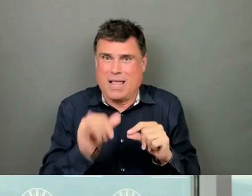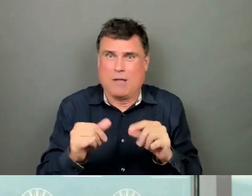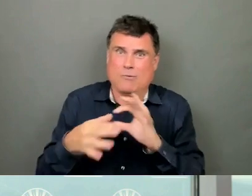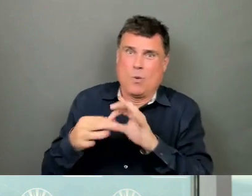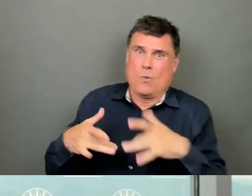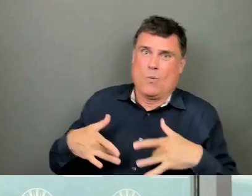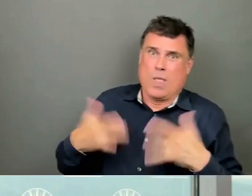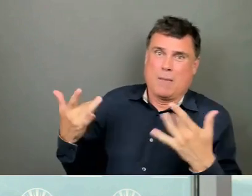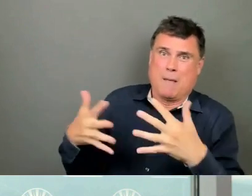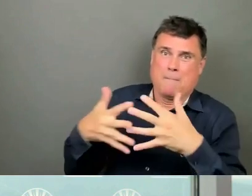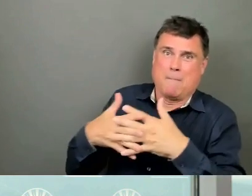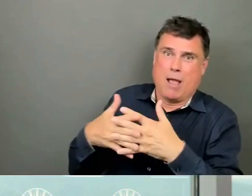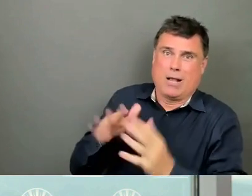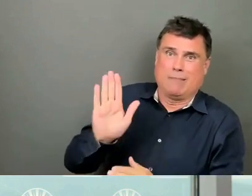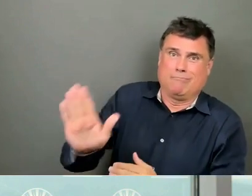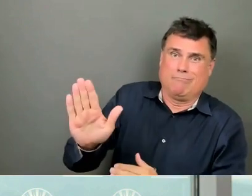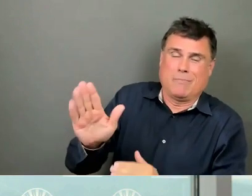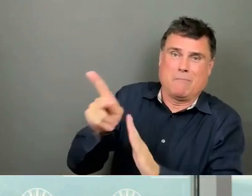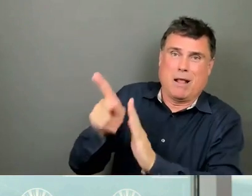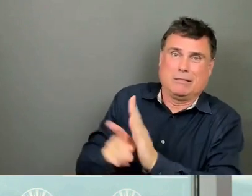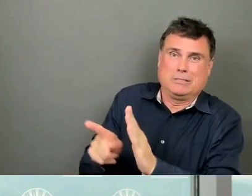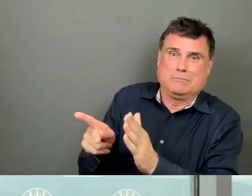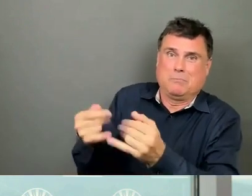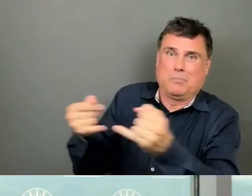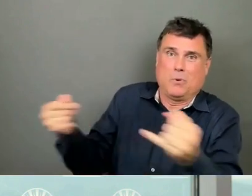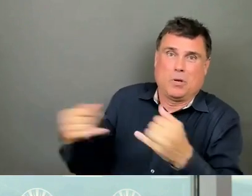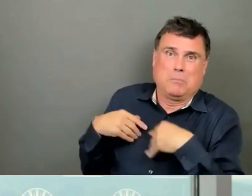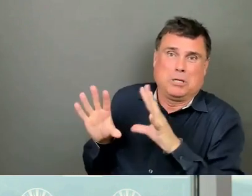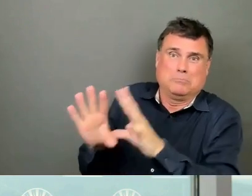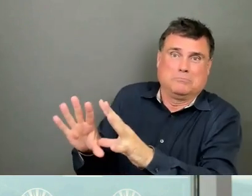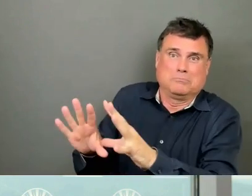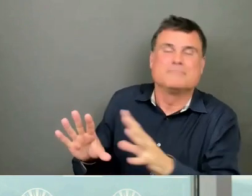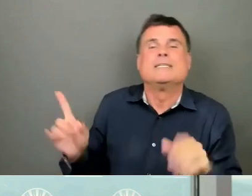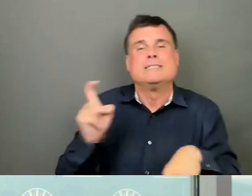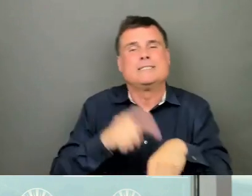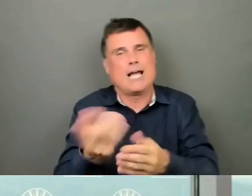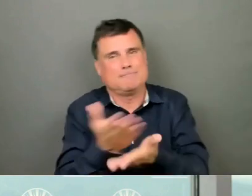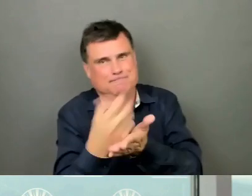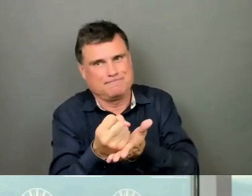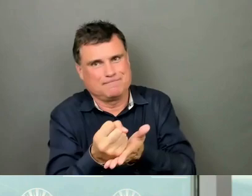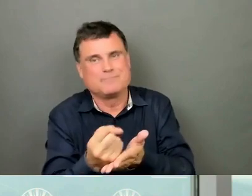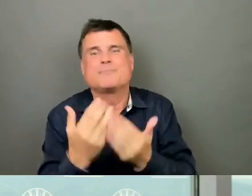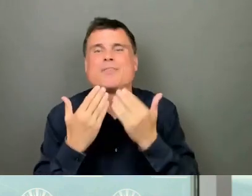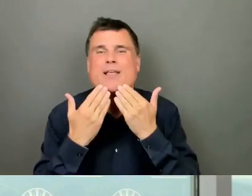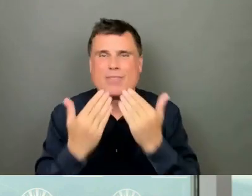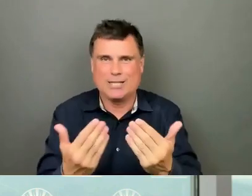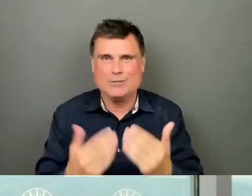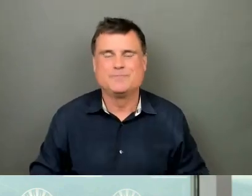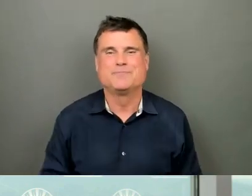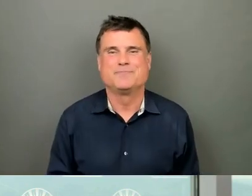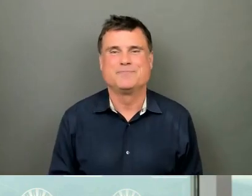American border policy. That's all the time we have for today. Thank you, everyone. Thanks very much.